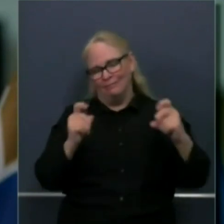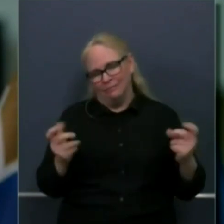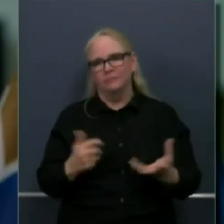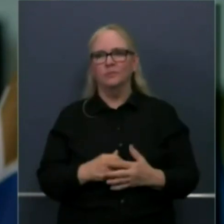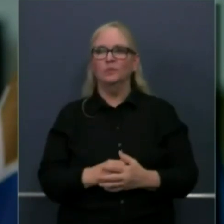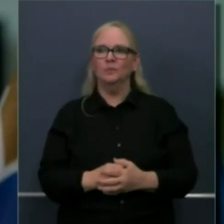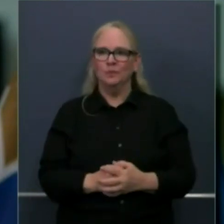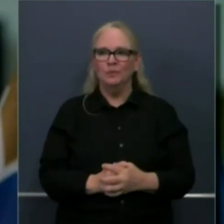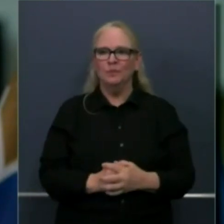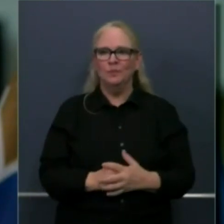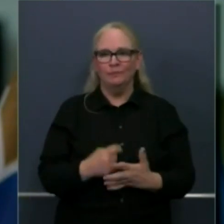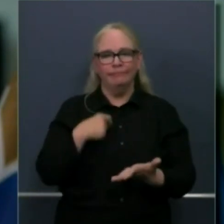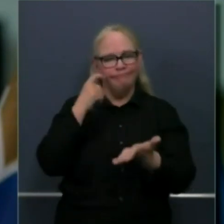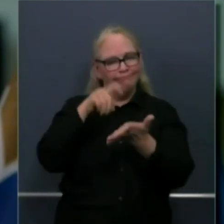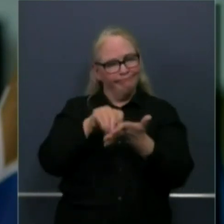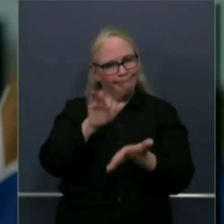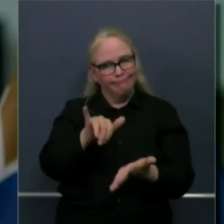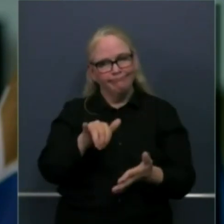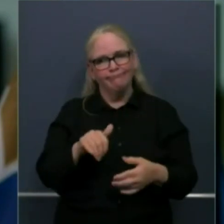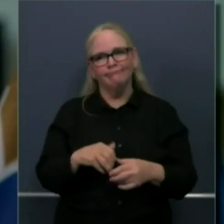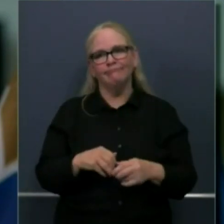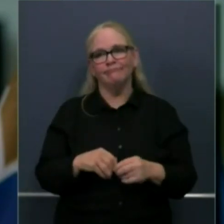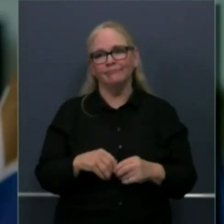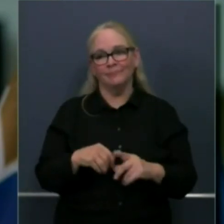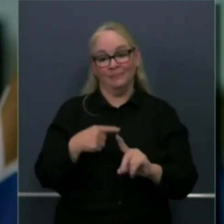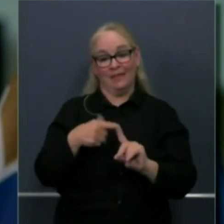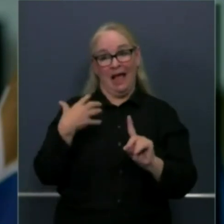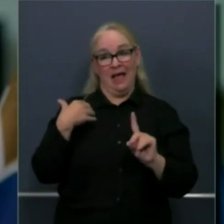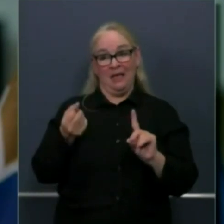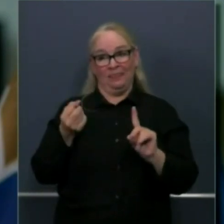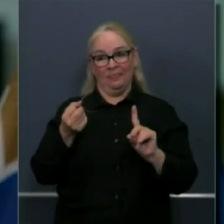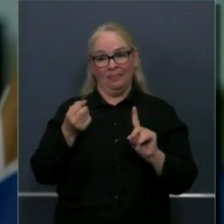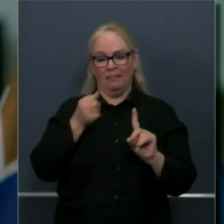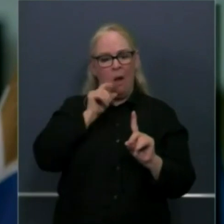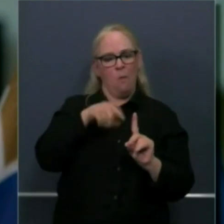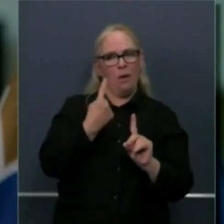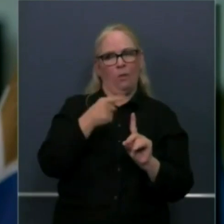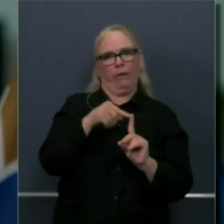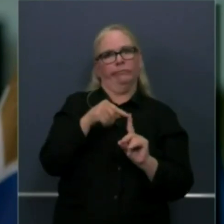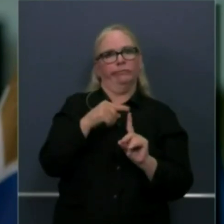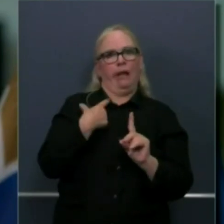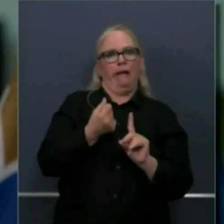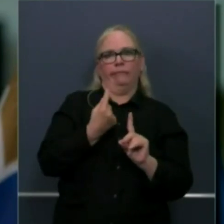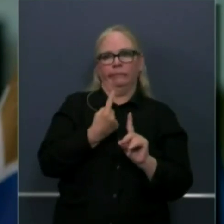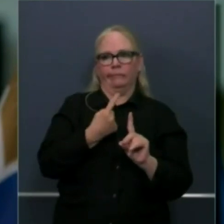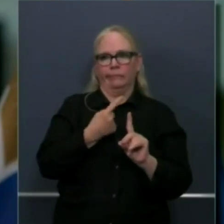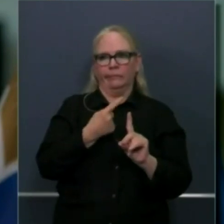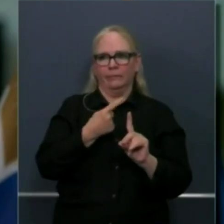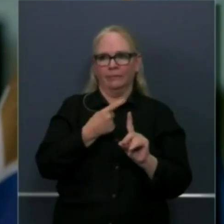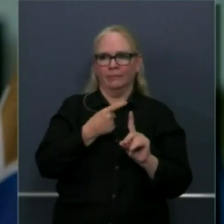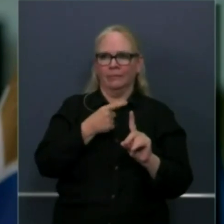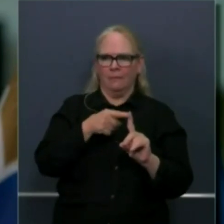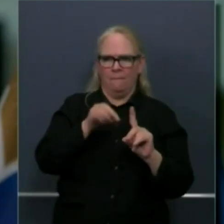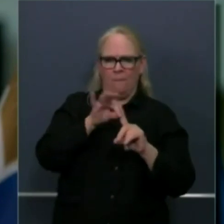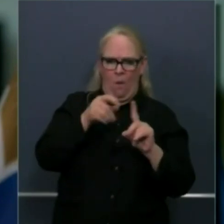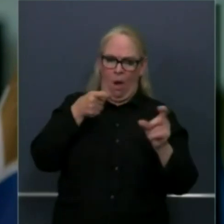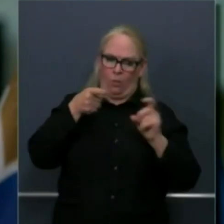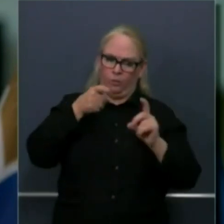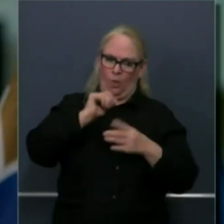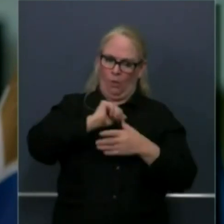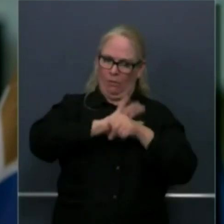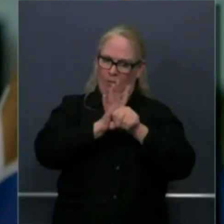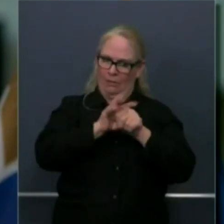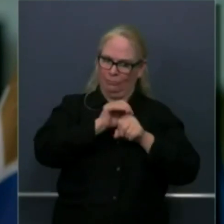i deeply recognize health is defined not only by taming the beast that is a corona virus uh or